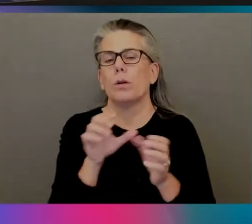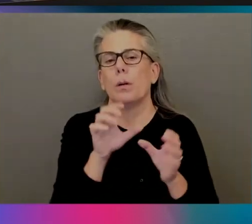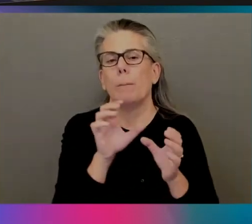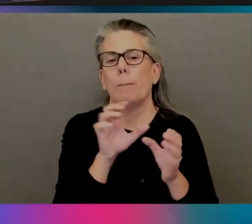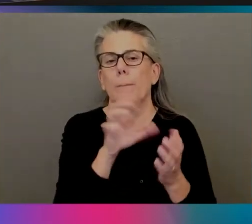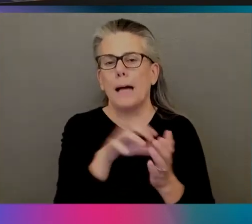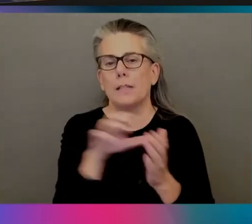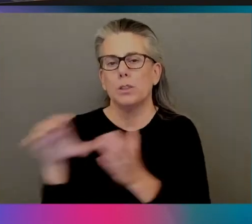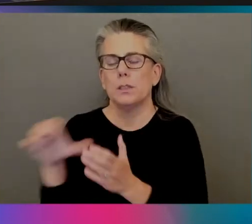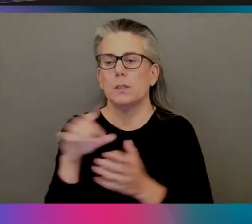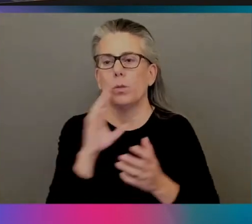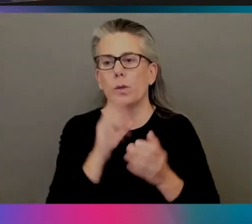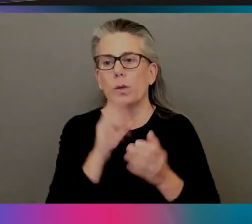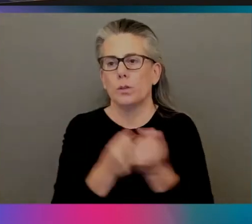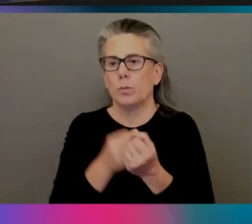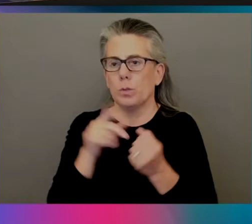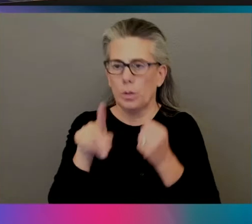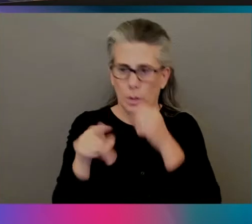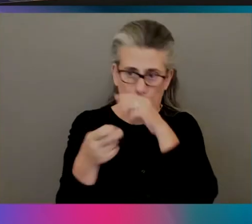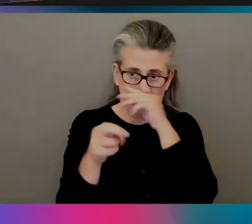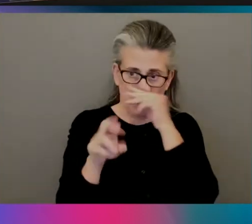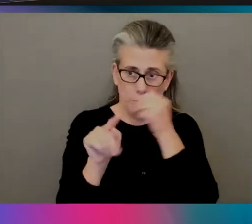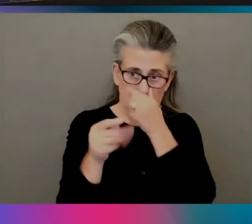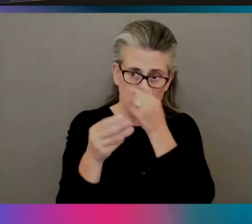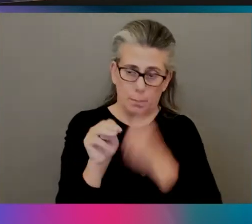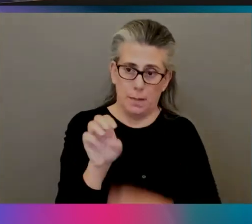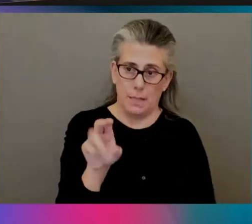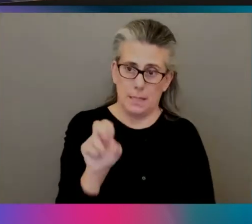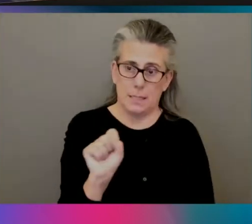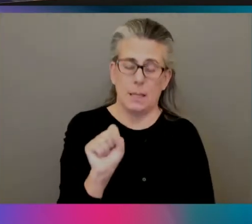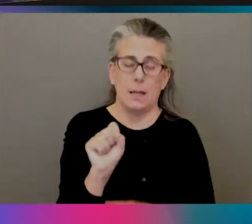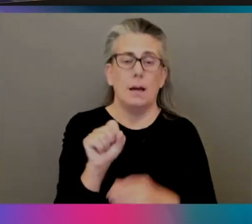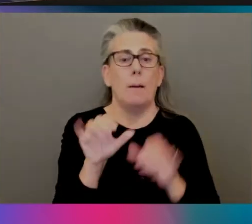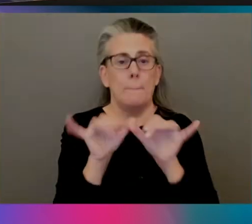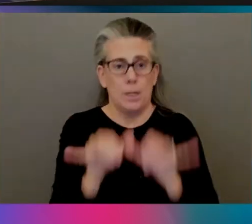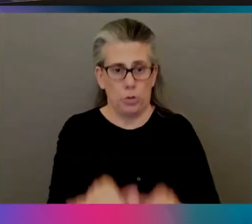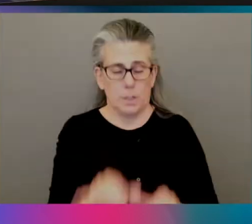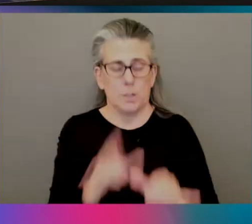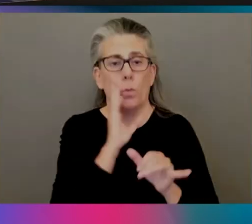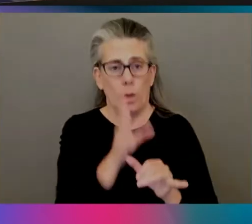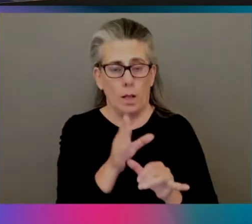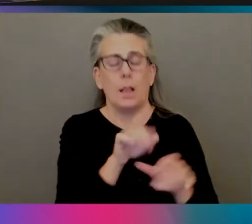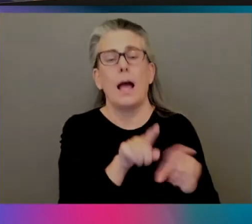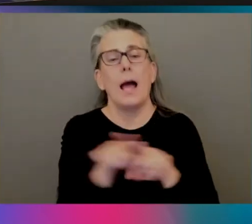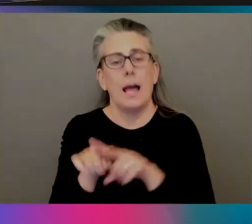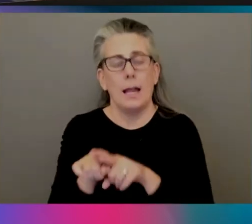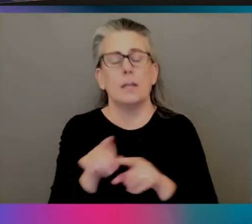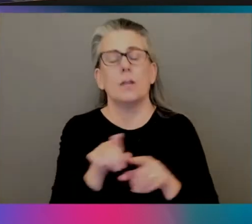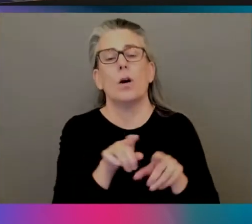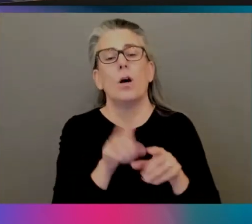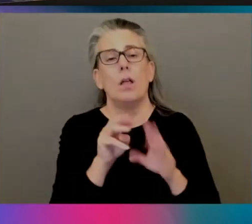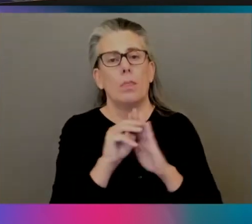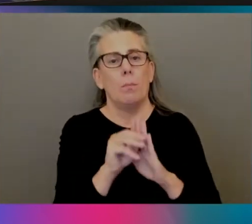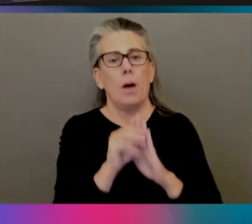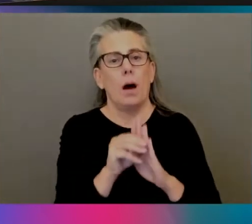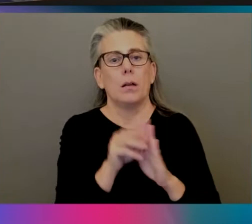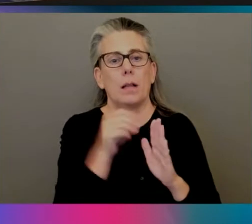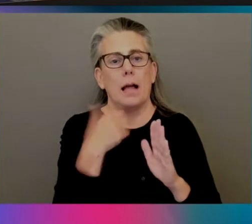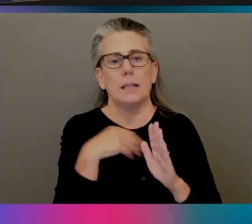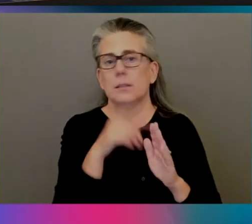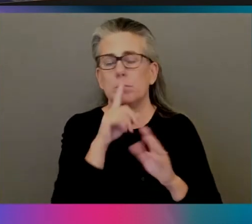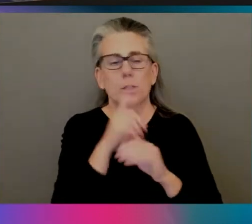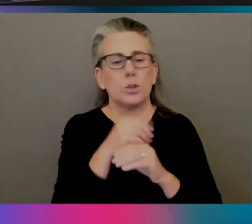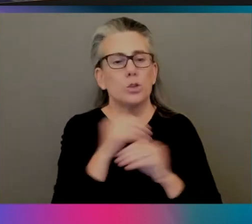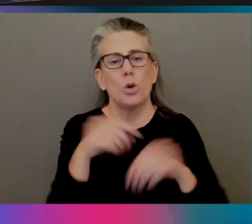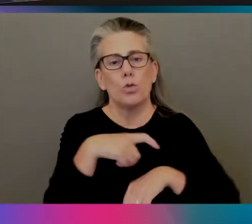going to emit Prometheus metrics. Wow. Wow. And the model is baked into the image, so there's no like runtime dependencies. You're starting to be